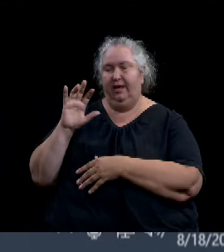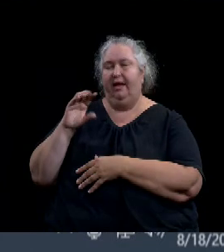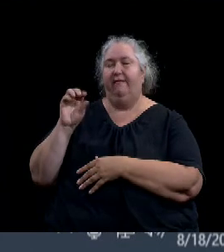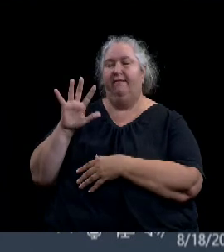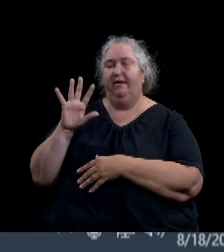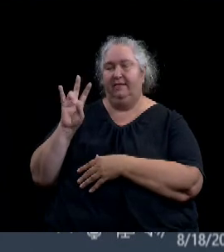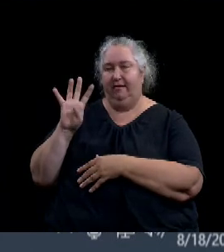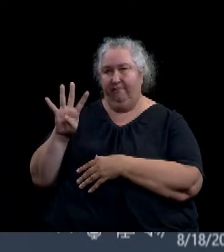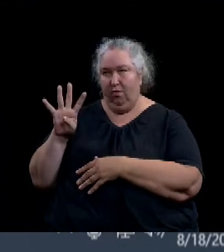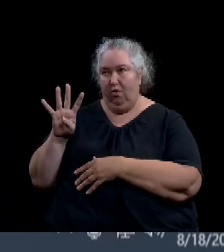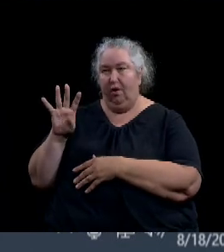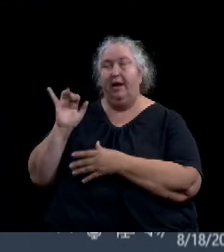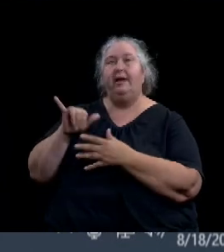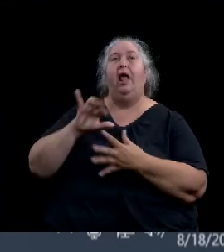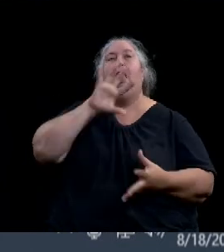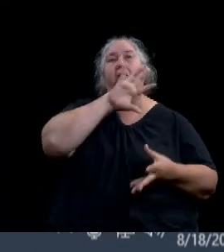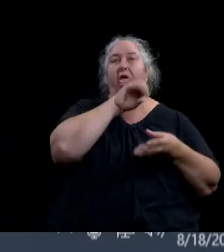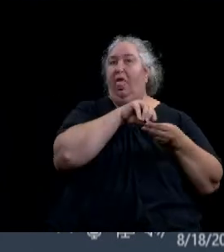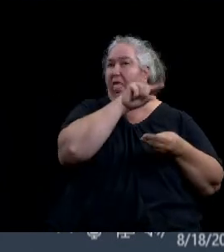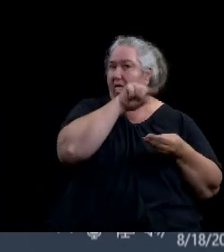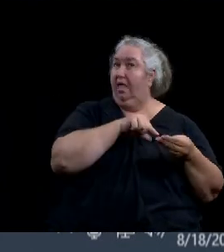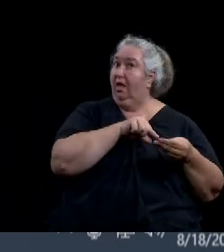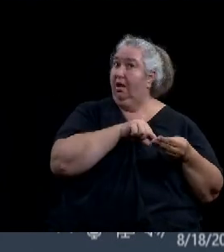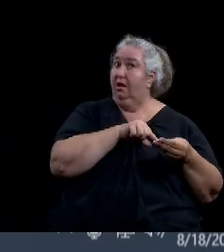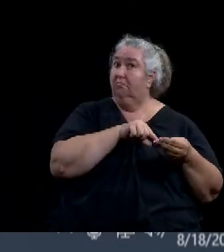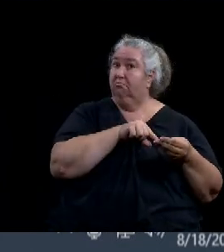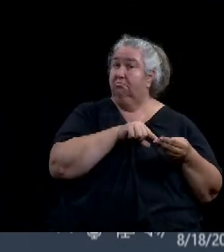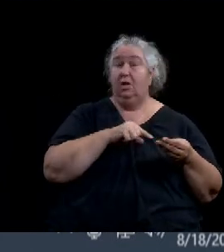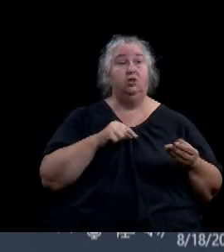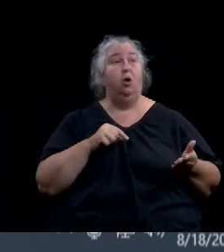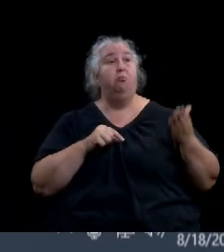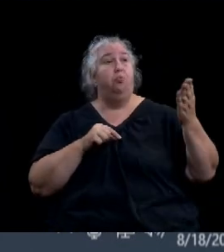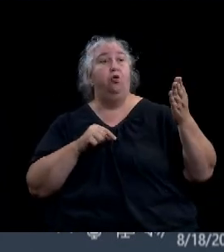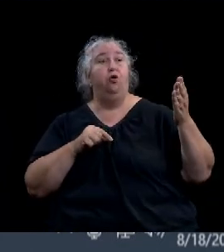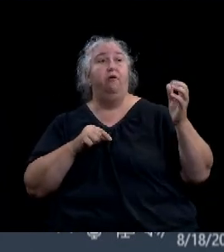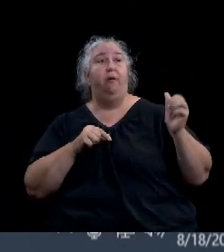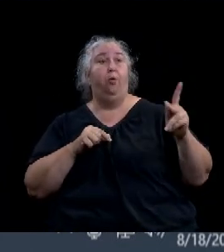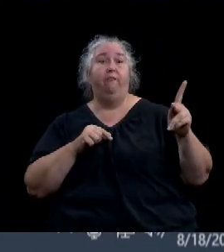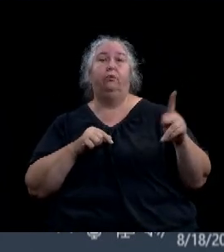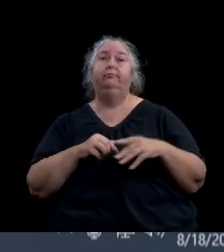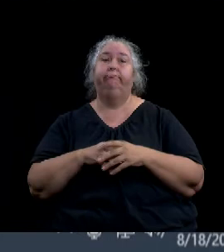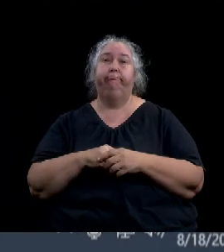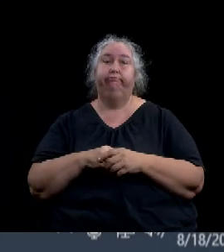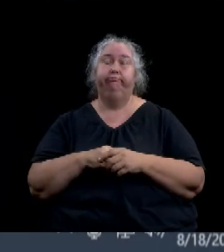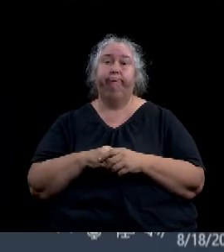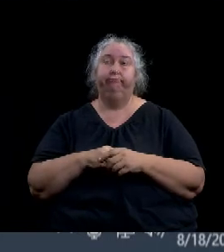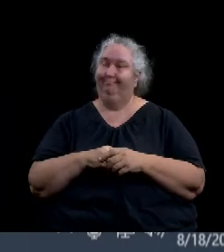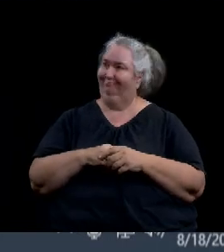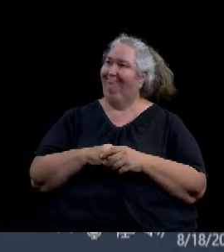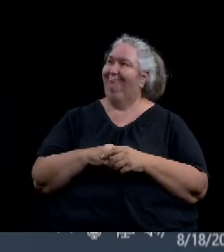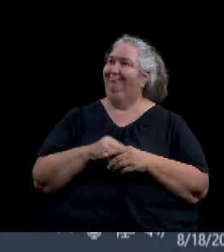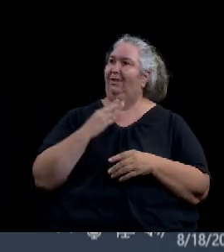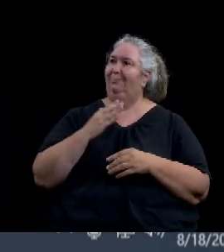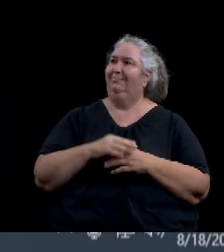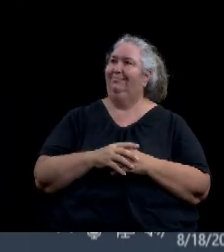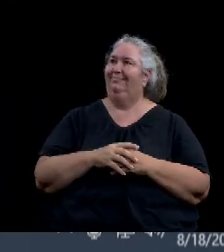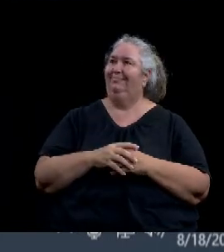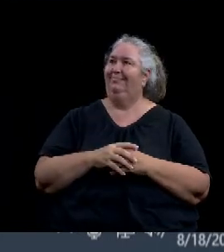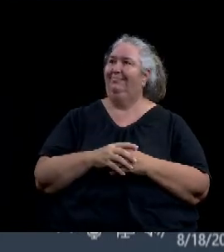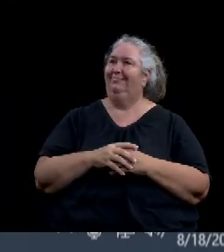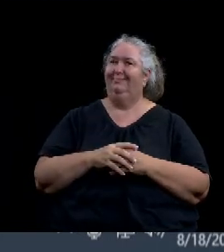Move approval of the consent agenda. Thank you. Any discussion? Please call the council.